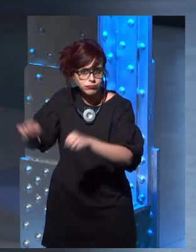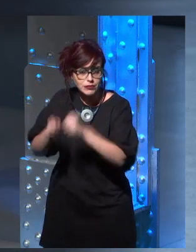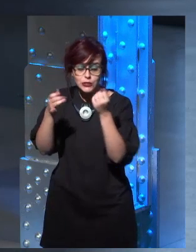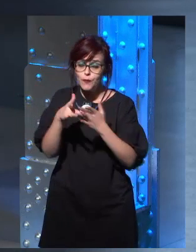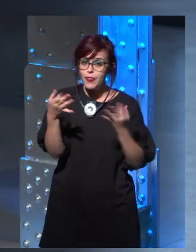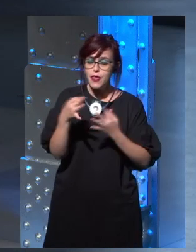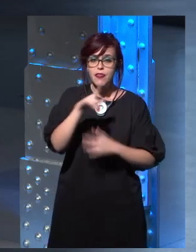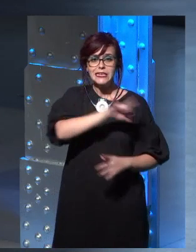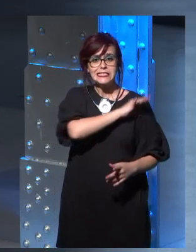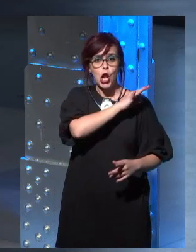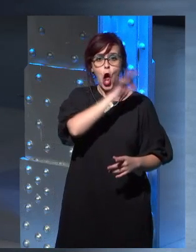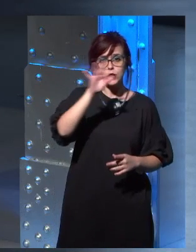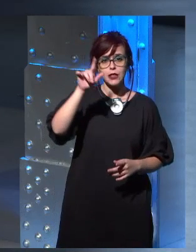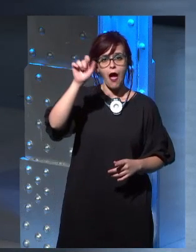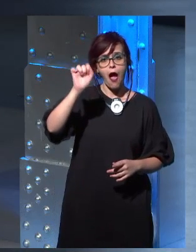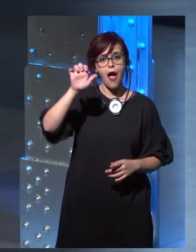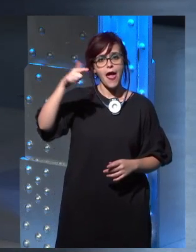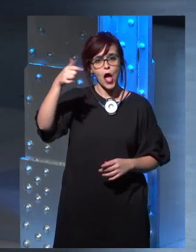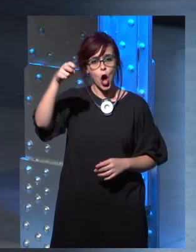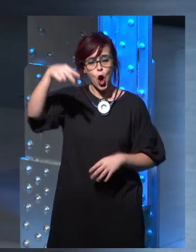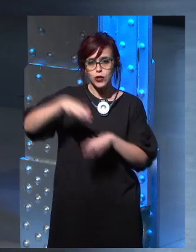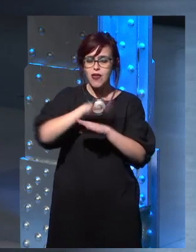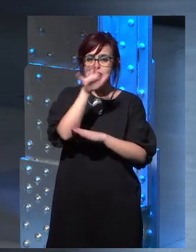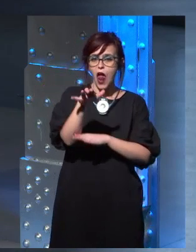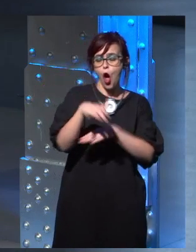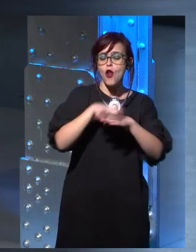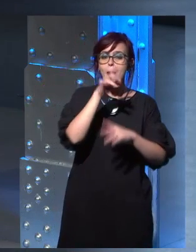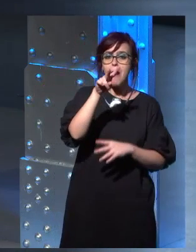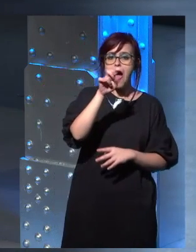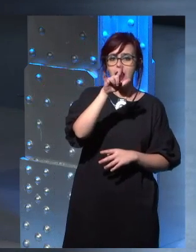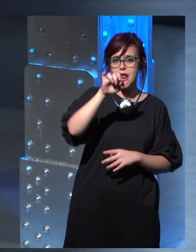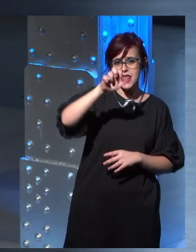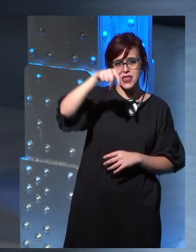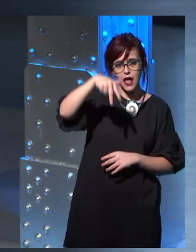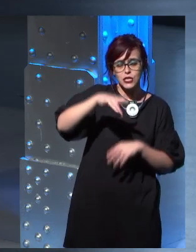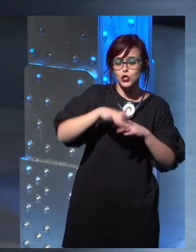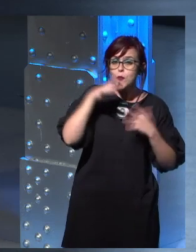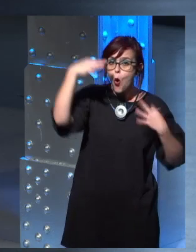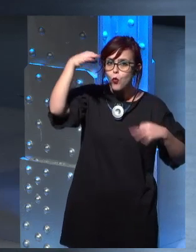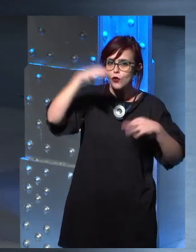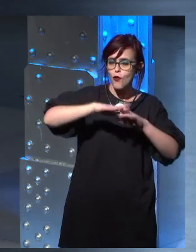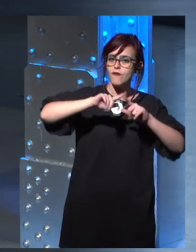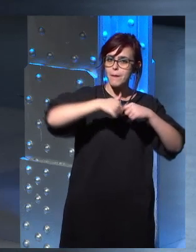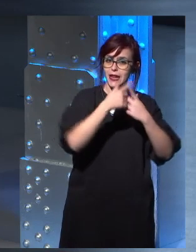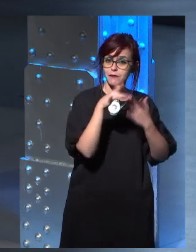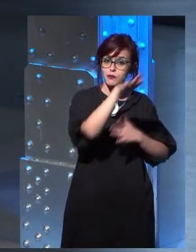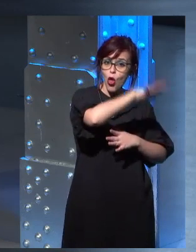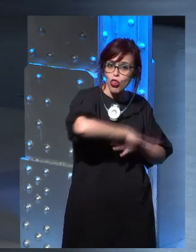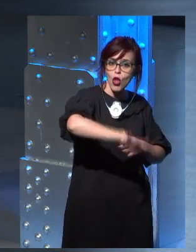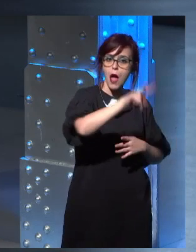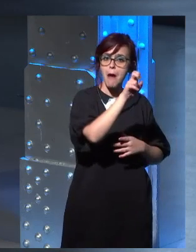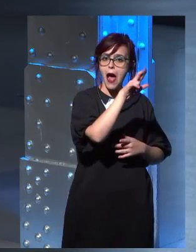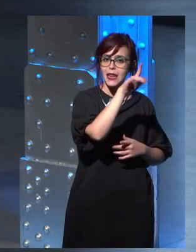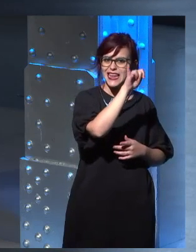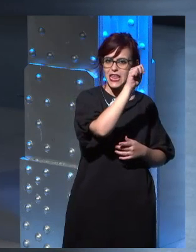Lord Aegon partió hacia Poniente a lomos de su dragón Valerian. Arant, only dragon of whom his family brought him to Valeria who still